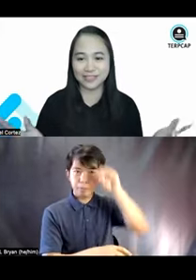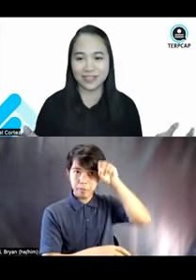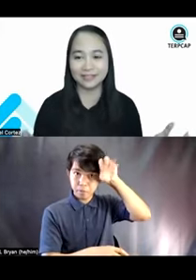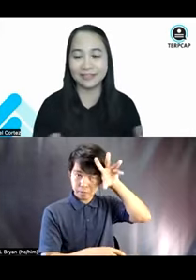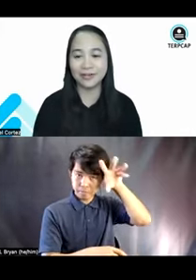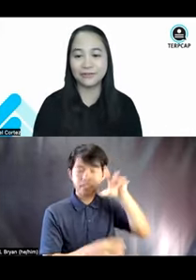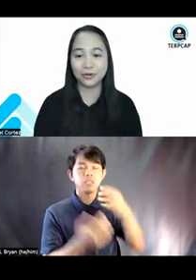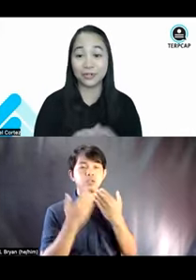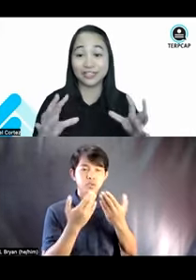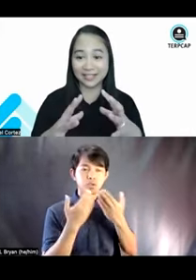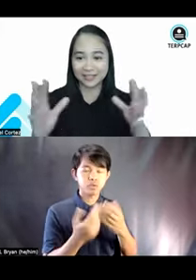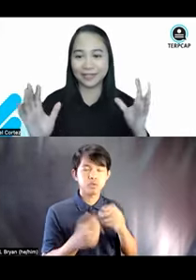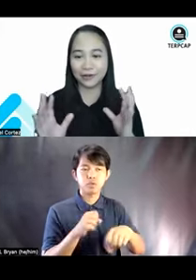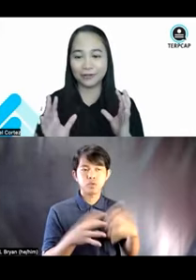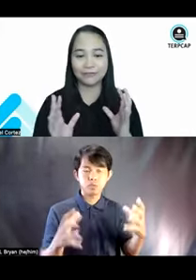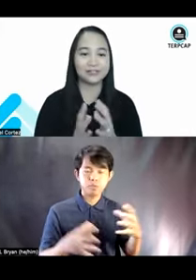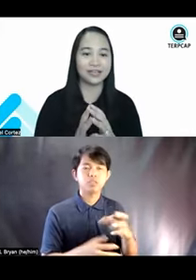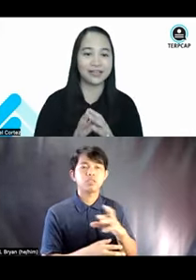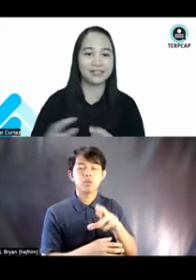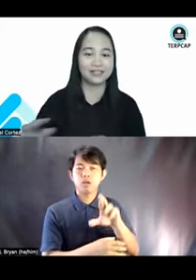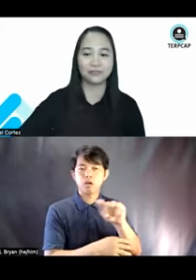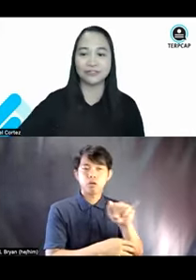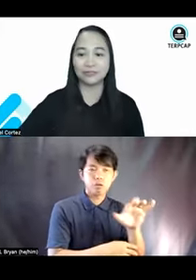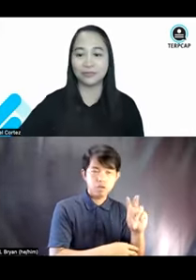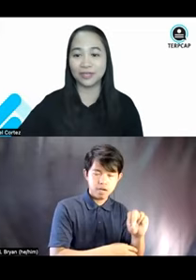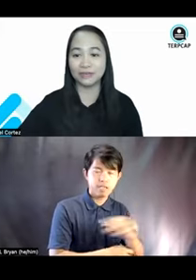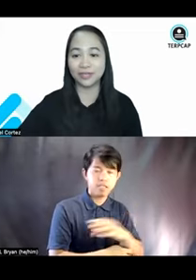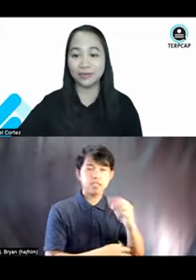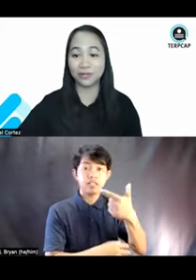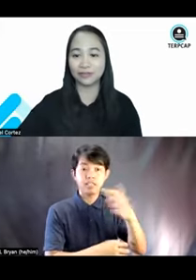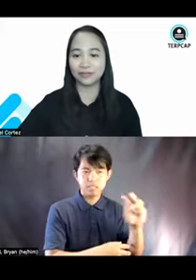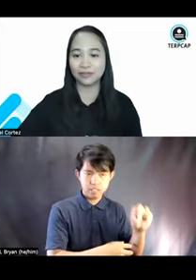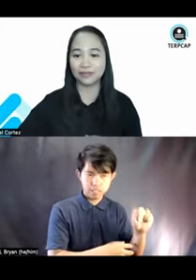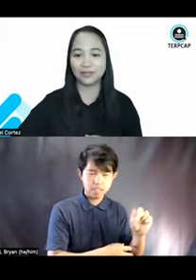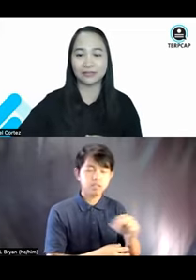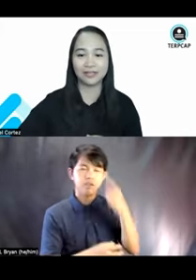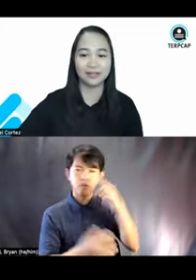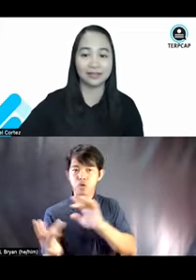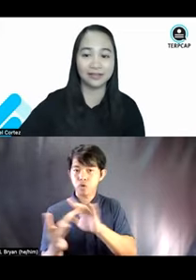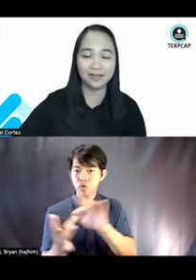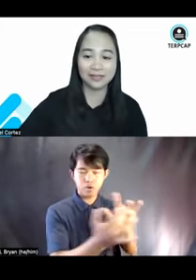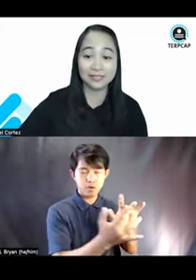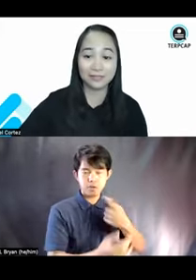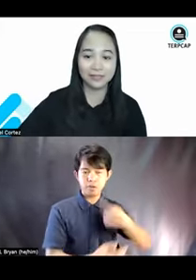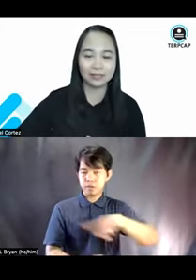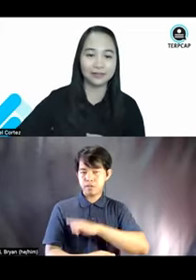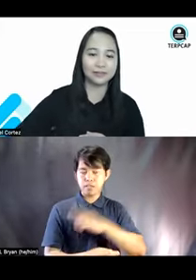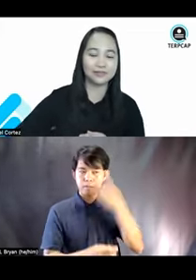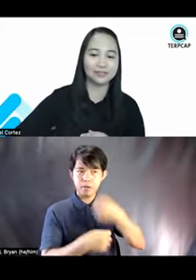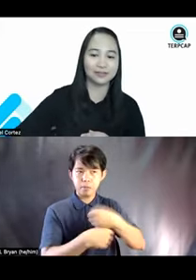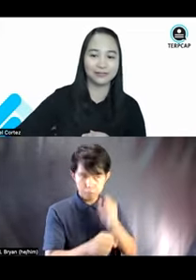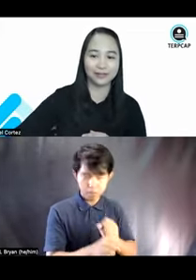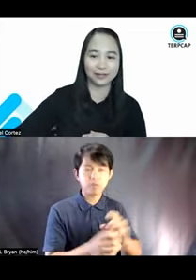Ryan, Jen, for connecting all of us organizations so that we can really work together in creating a disability